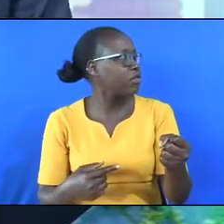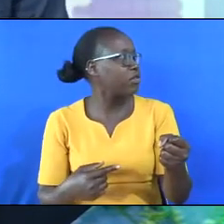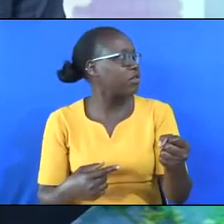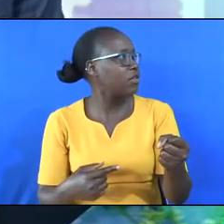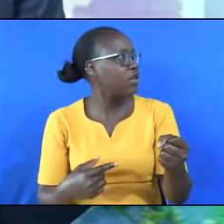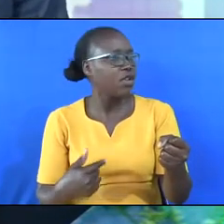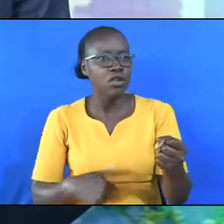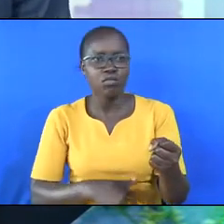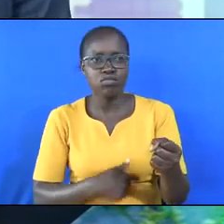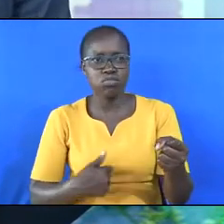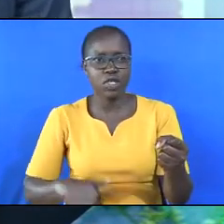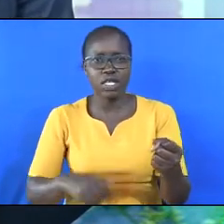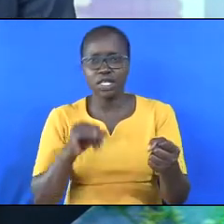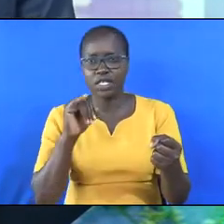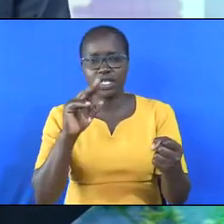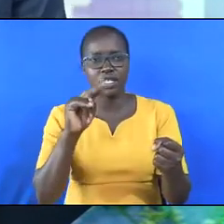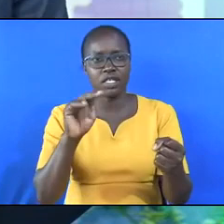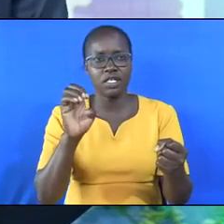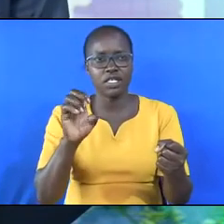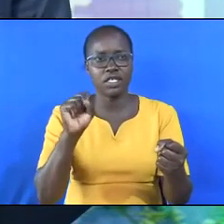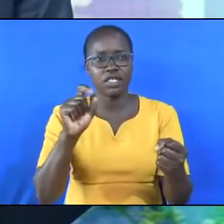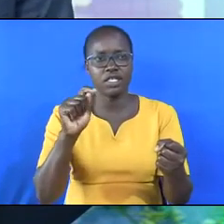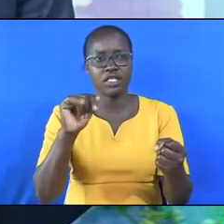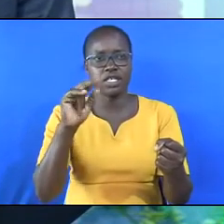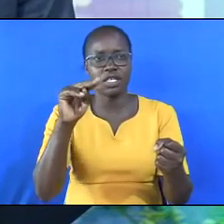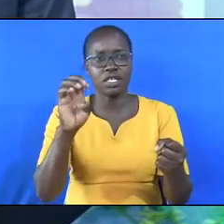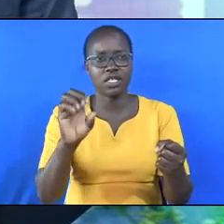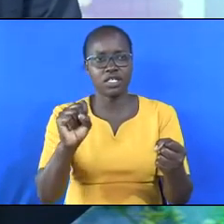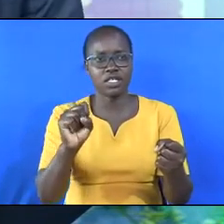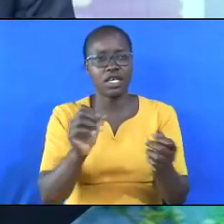also in the digestive system. The stomach,